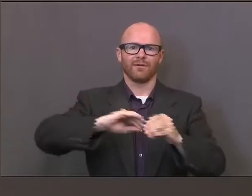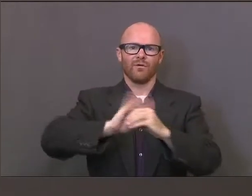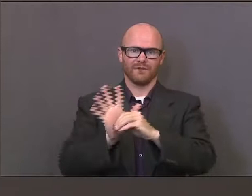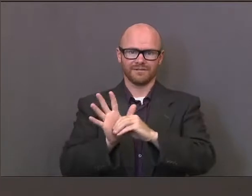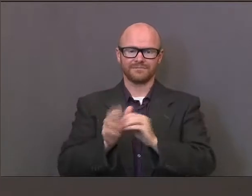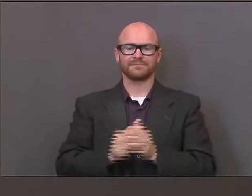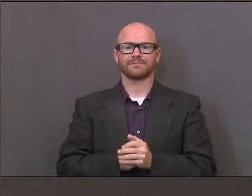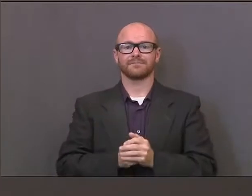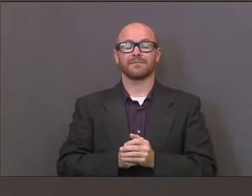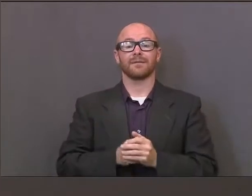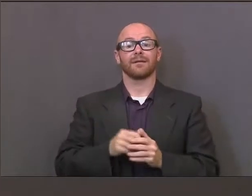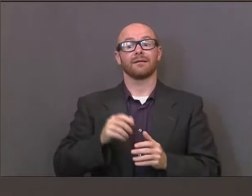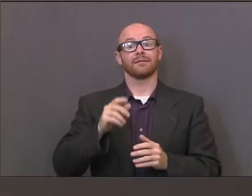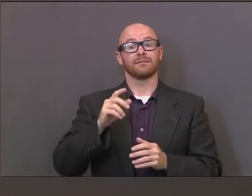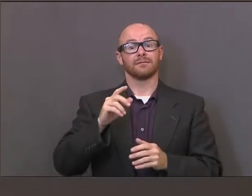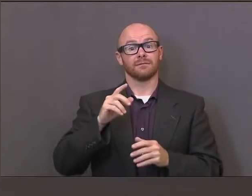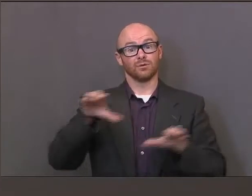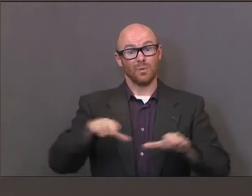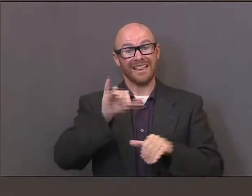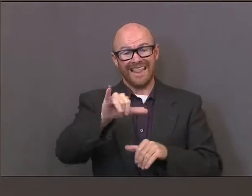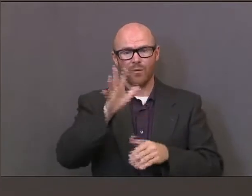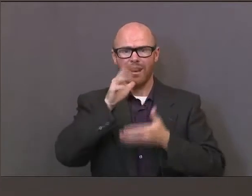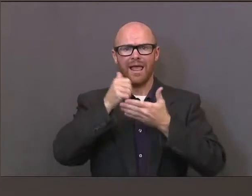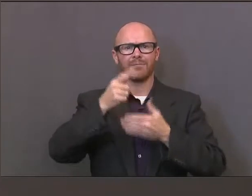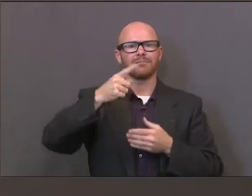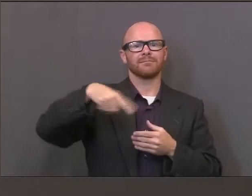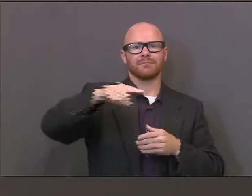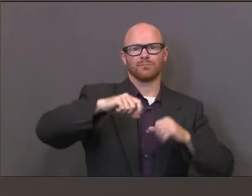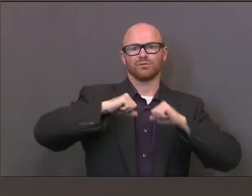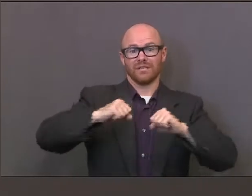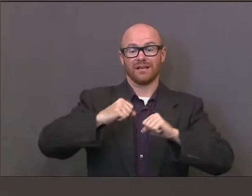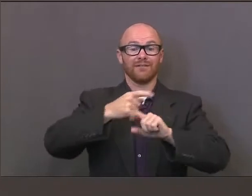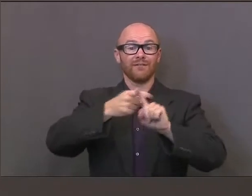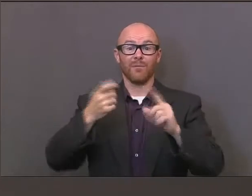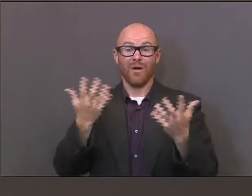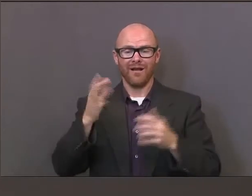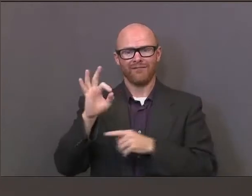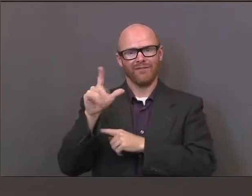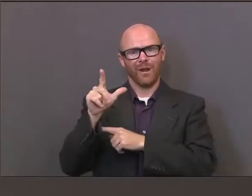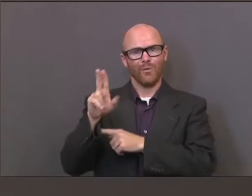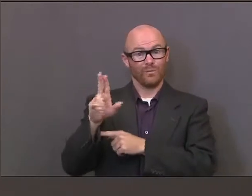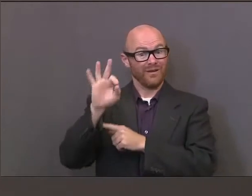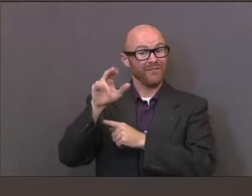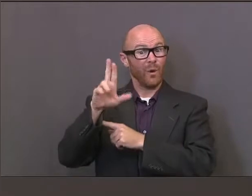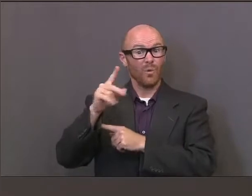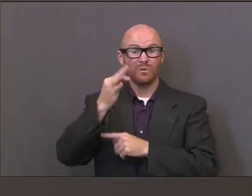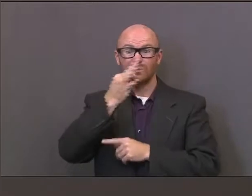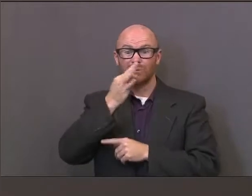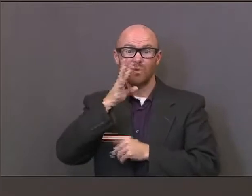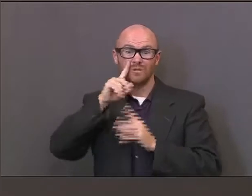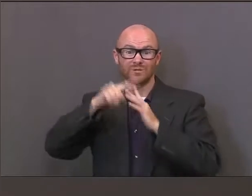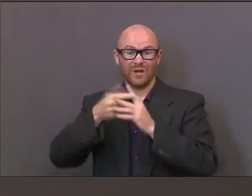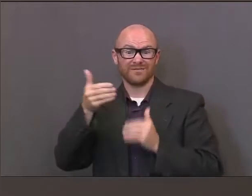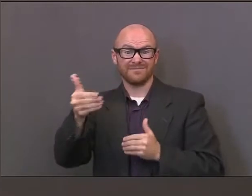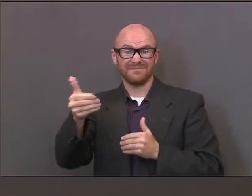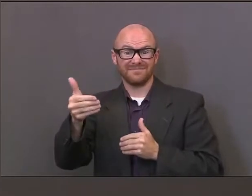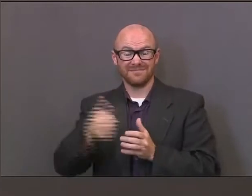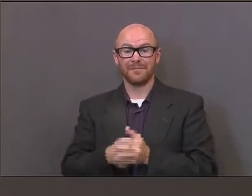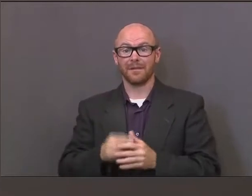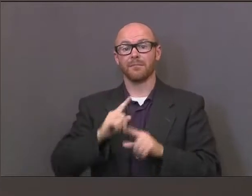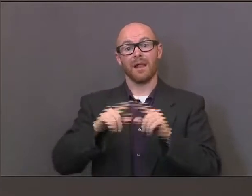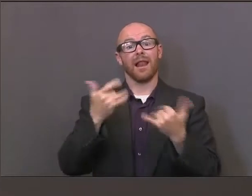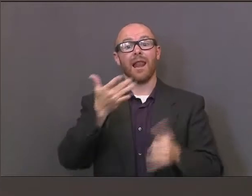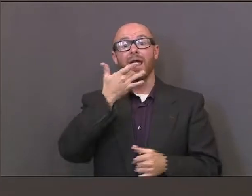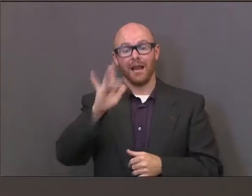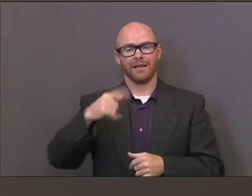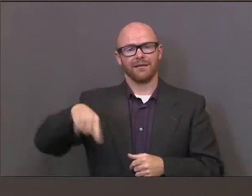These measures will also help protect us from the flu as we enter flu season. However, we are fortunate to actually have a flu vaccine,